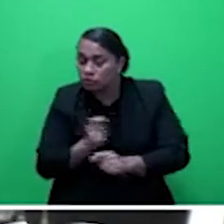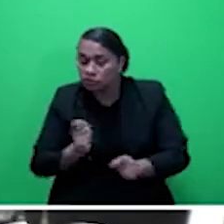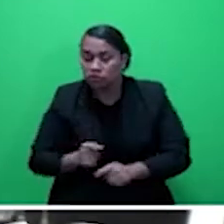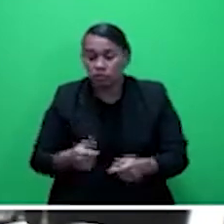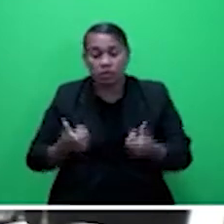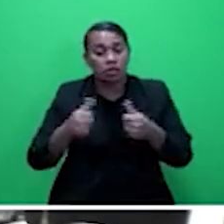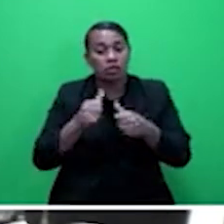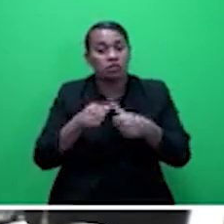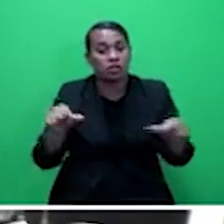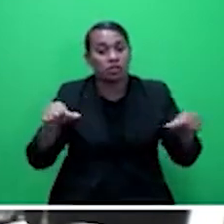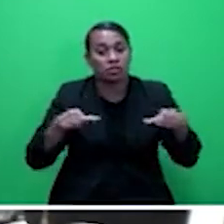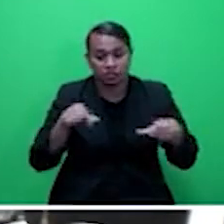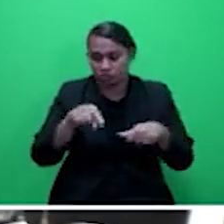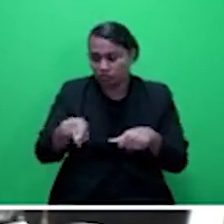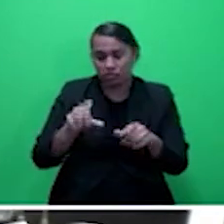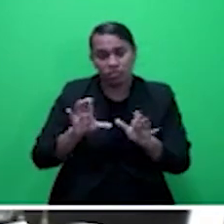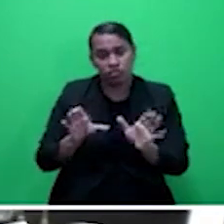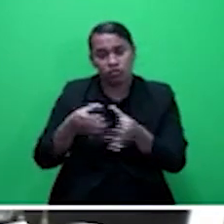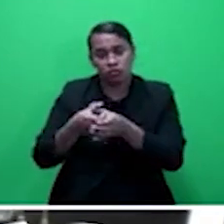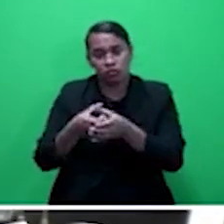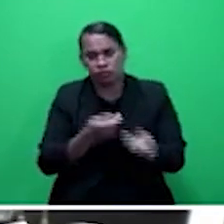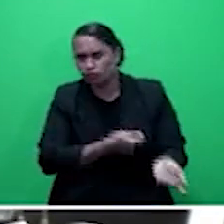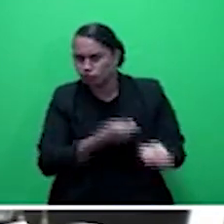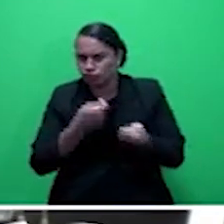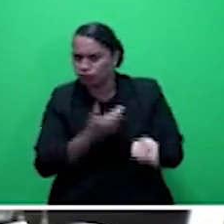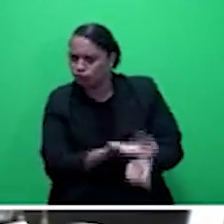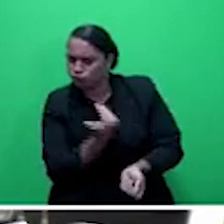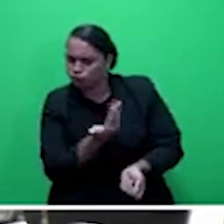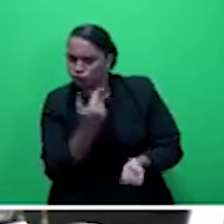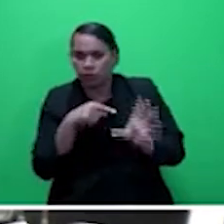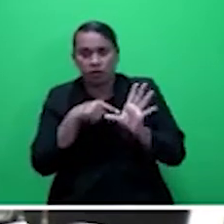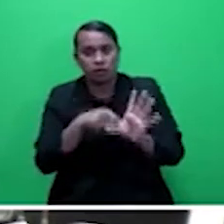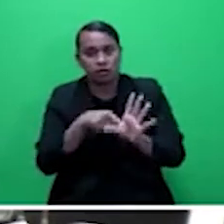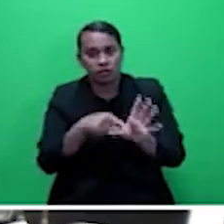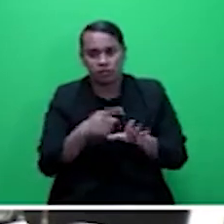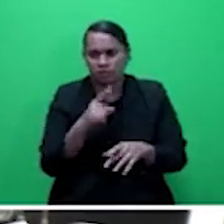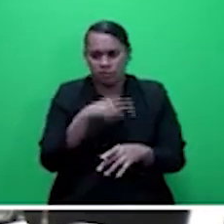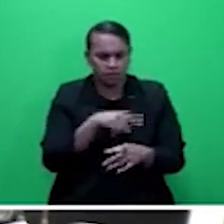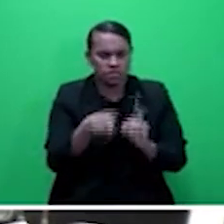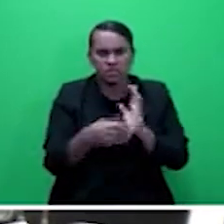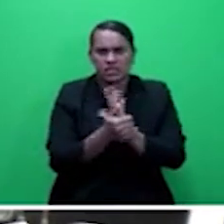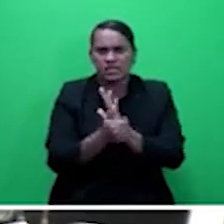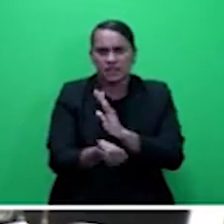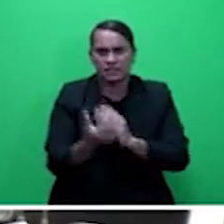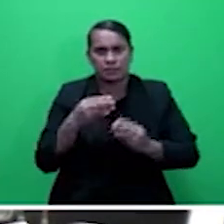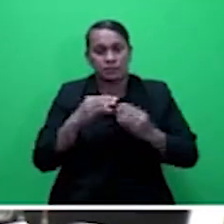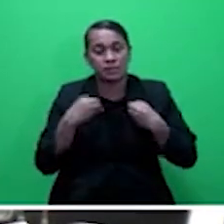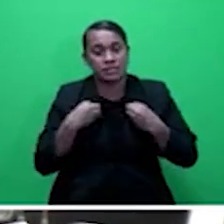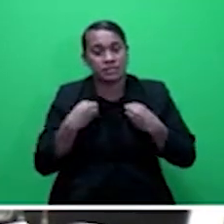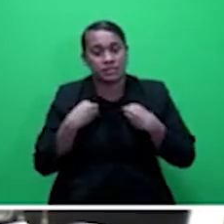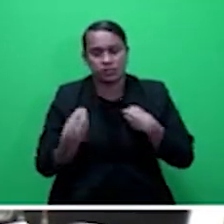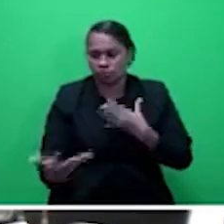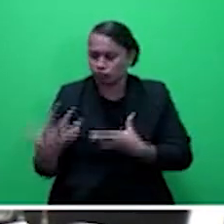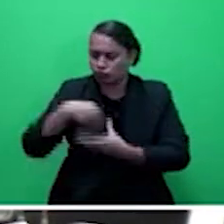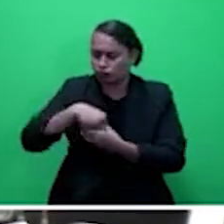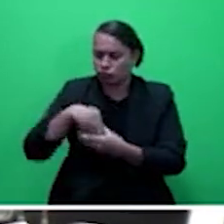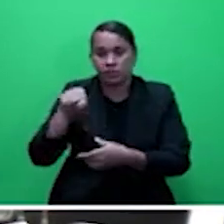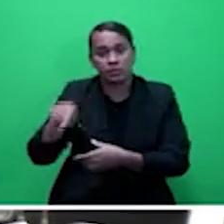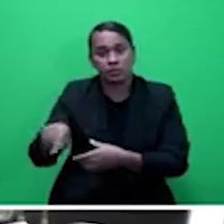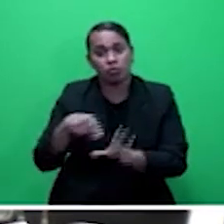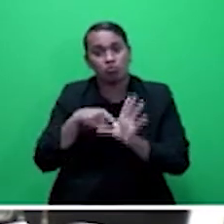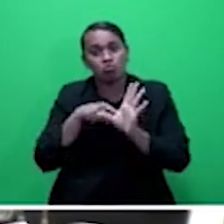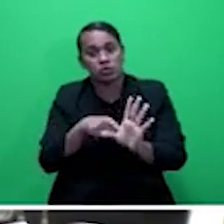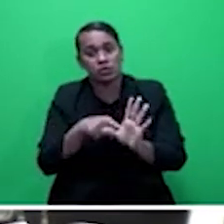entice our youth to harness their entrepreneurial skills in agribusiness and would attract more